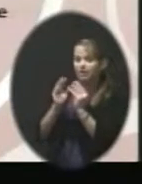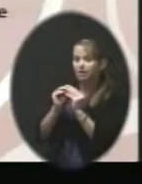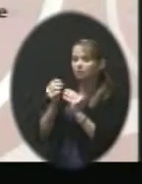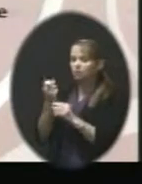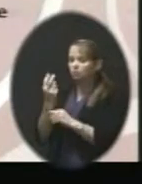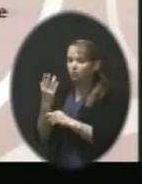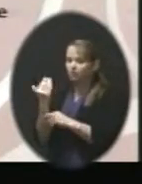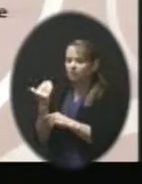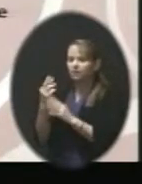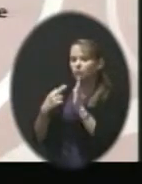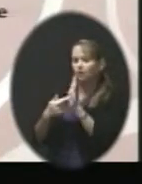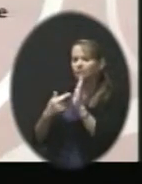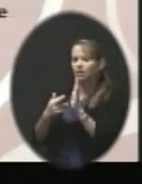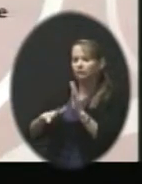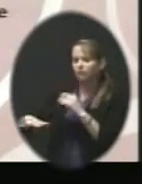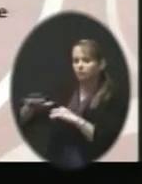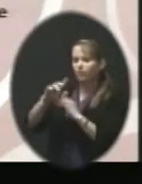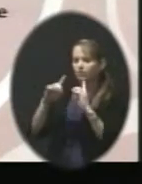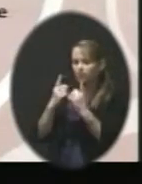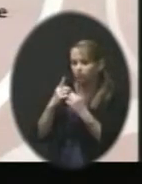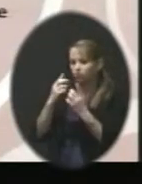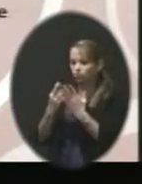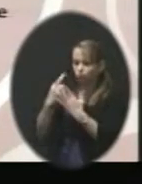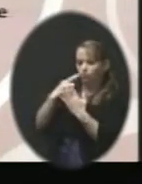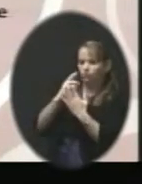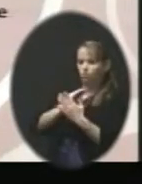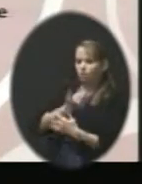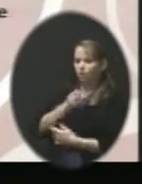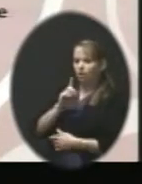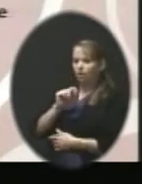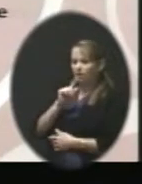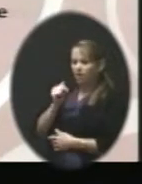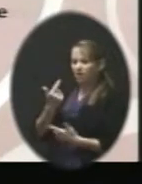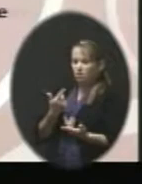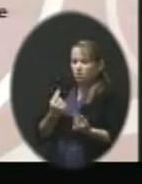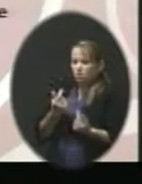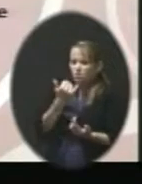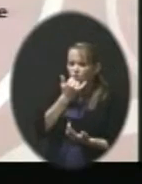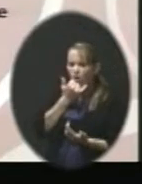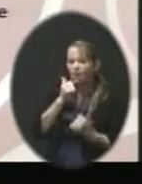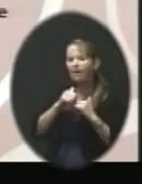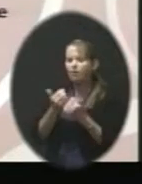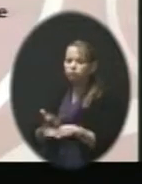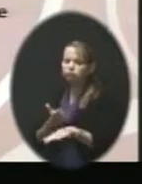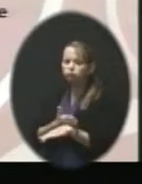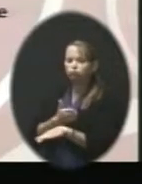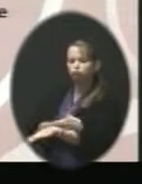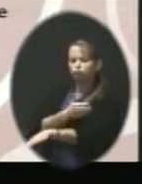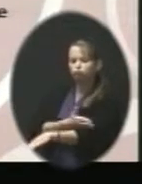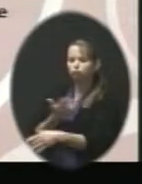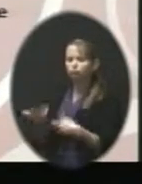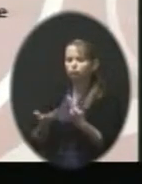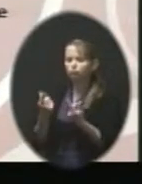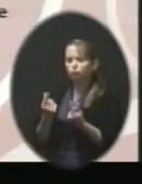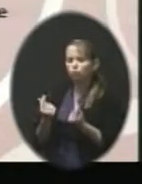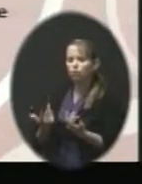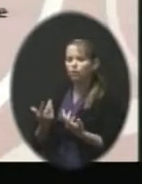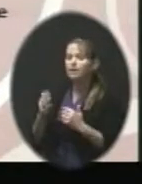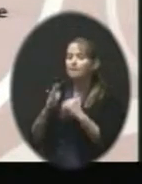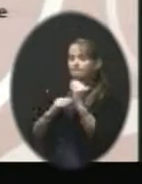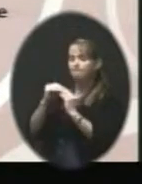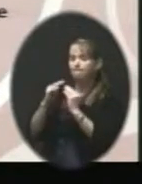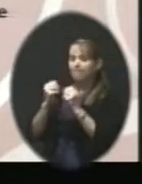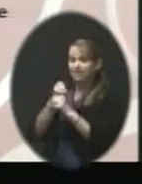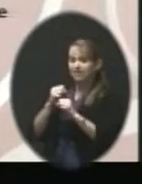and review the data. What are we doing wrong? What could we improve? How can we get better and better and better? Building safety reps,